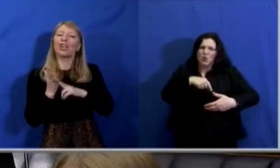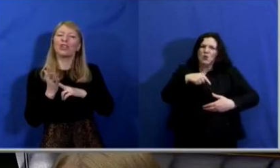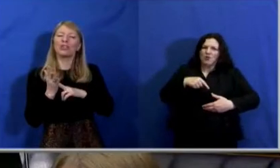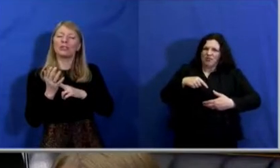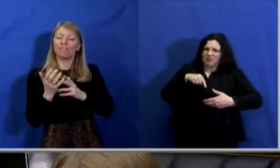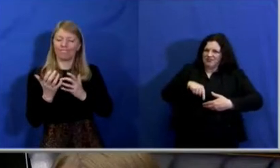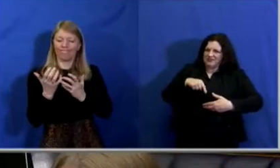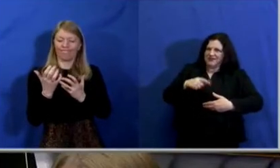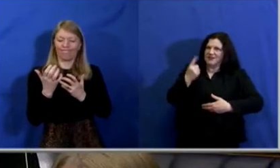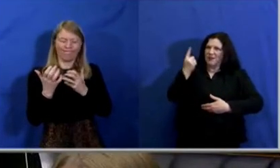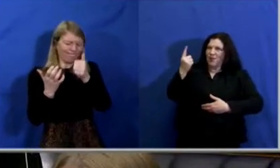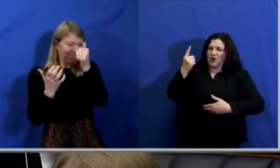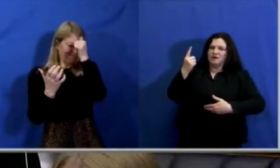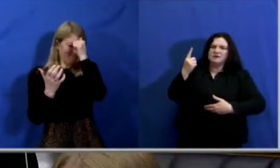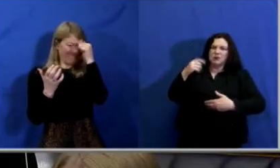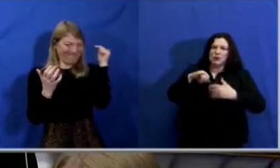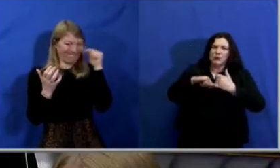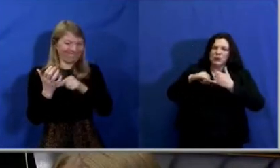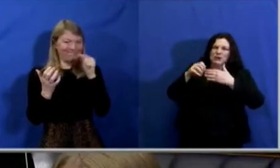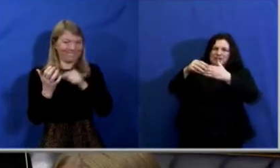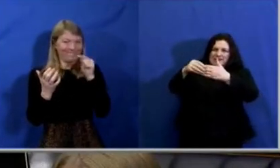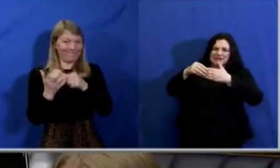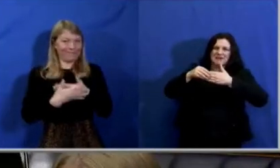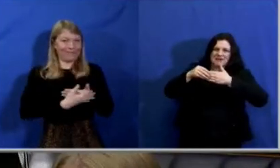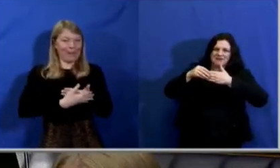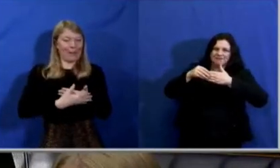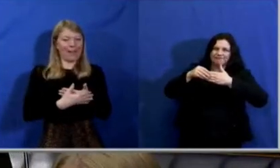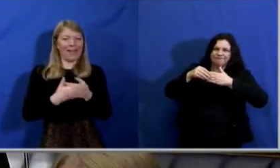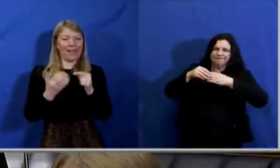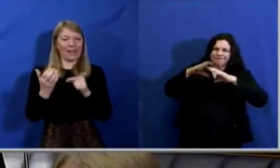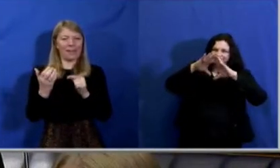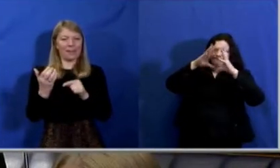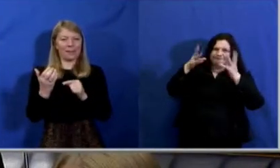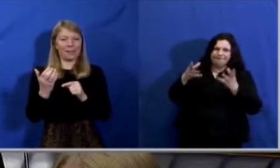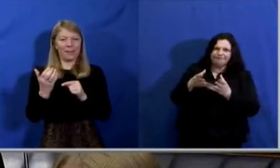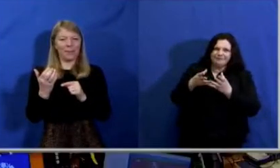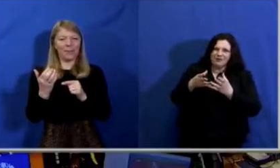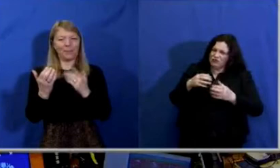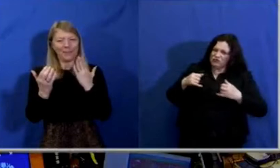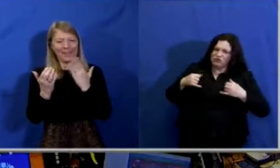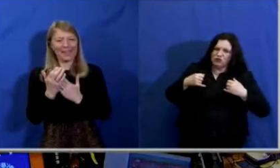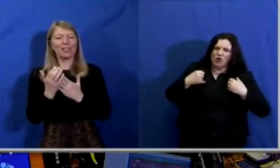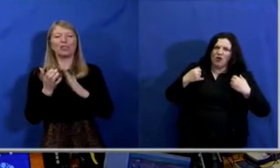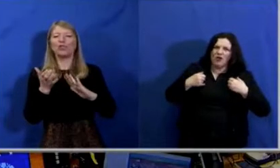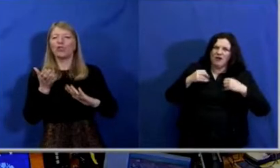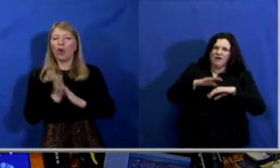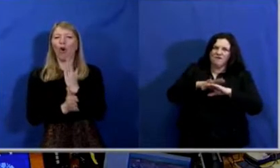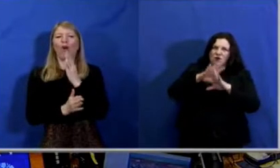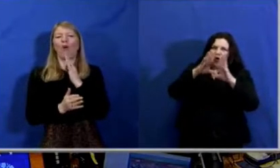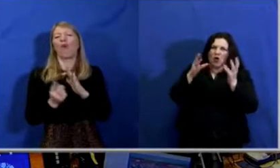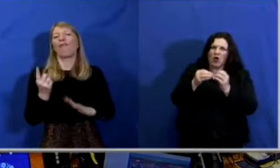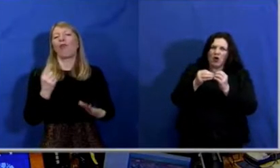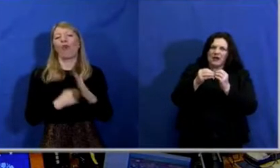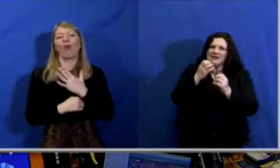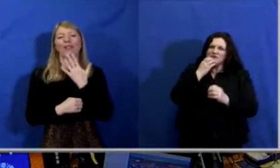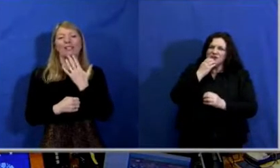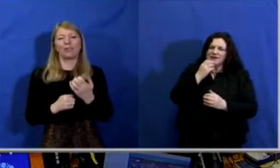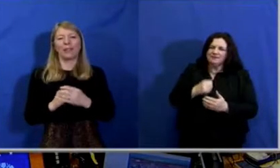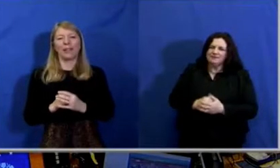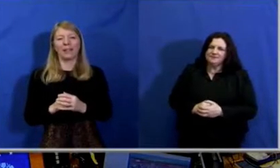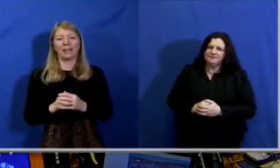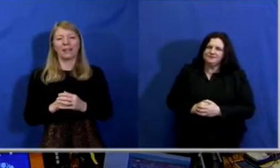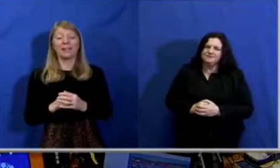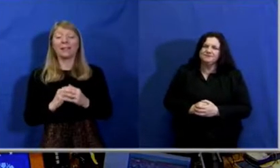who was to him the joy of all Israel. And Simeon could with